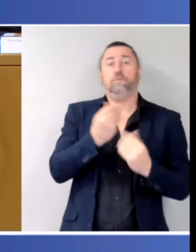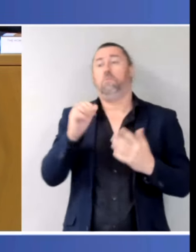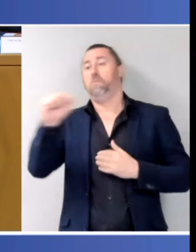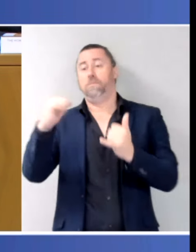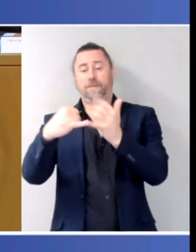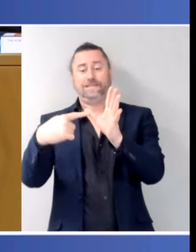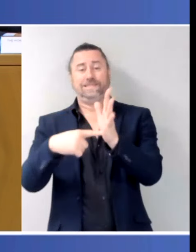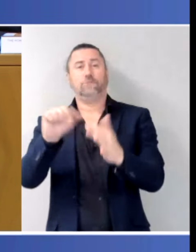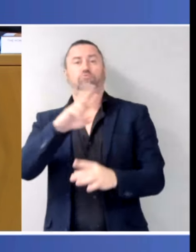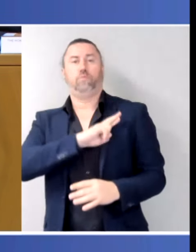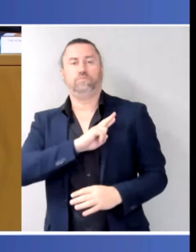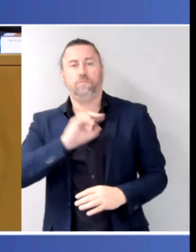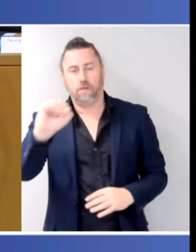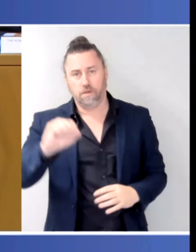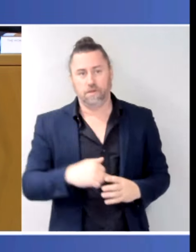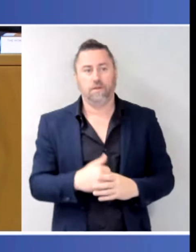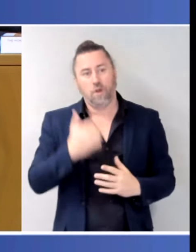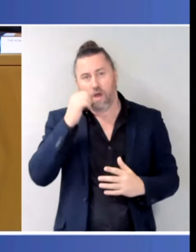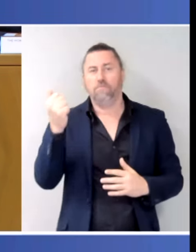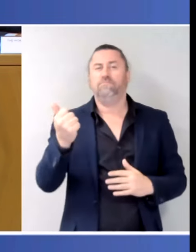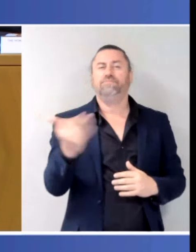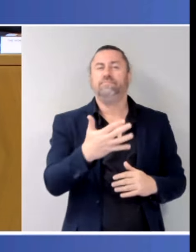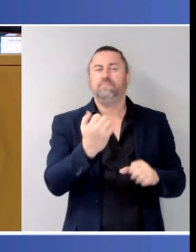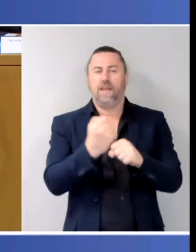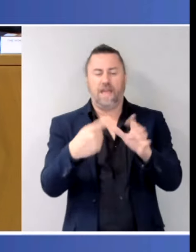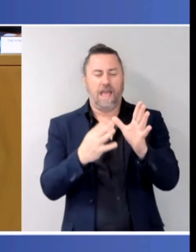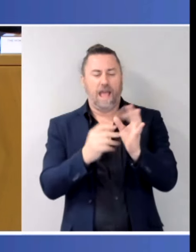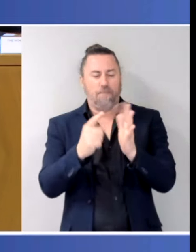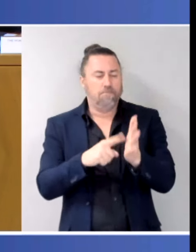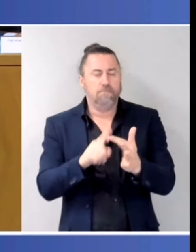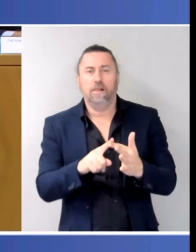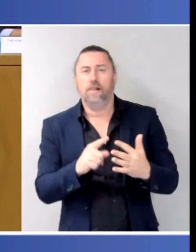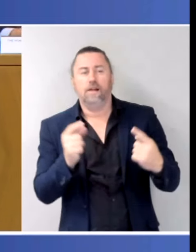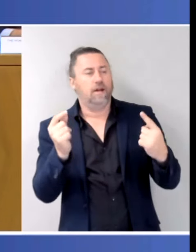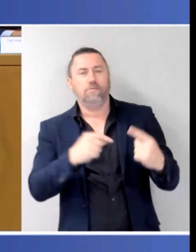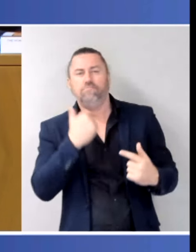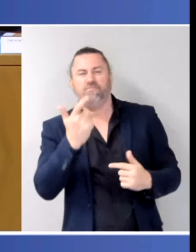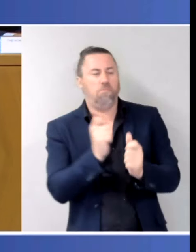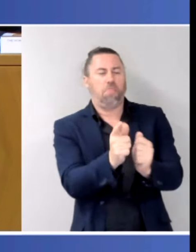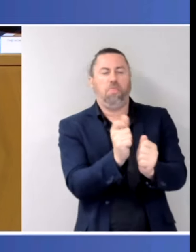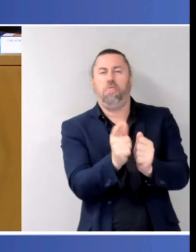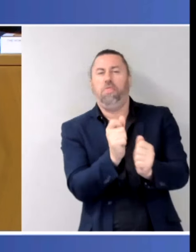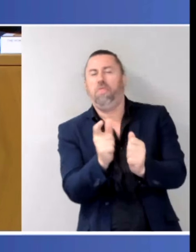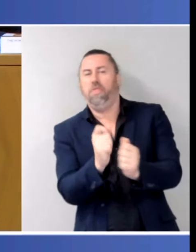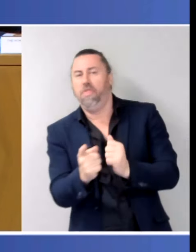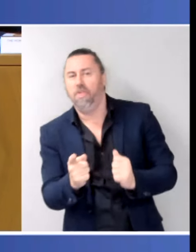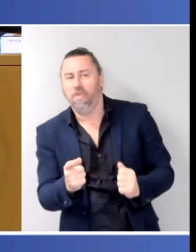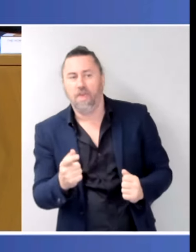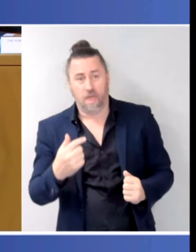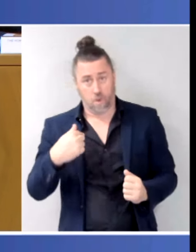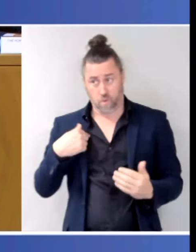as you'll be aware, there have been a range of measures that my government has undertaken in our first two years, more than have been done ever,